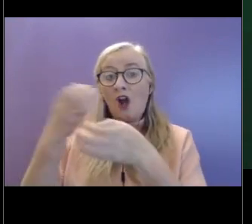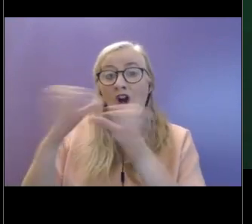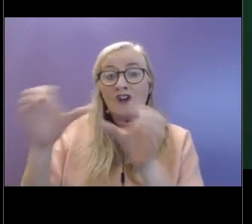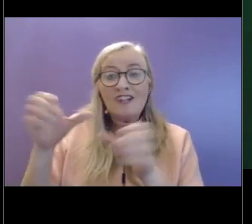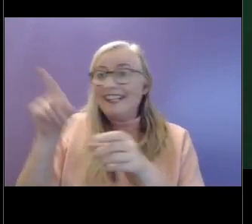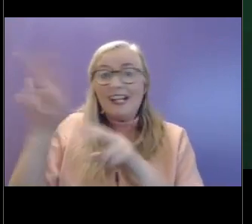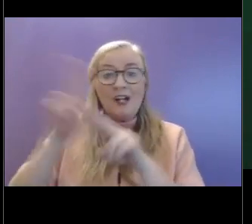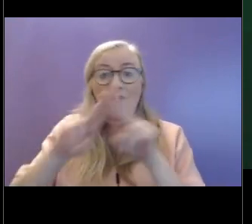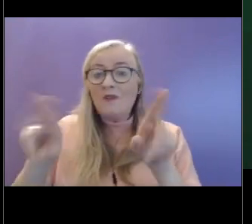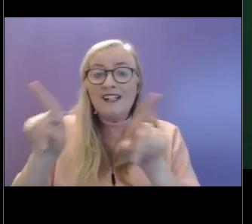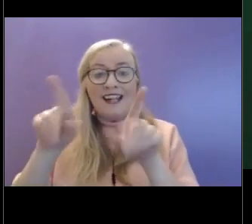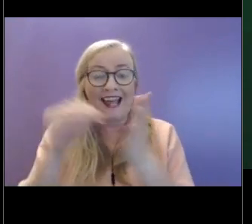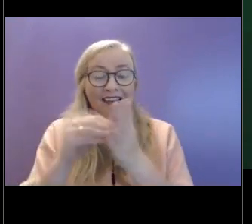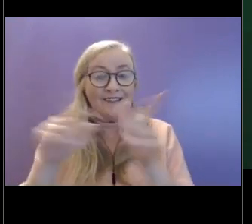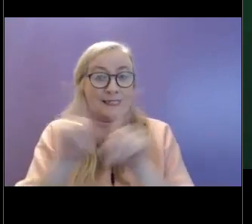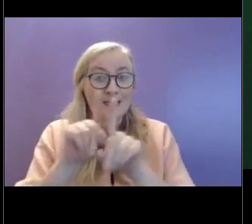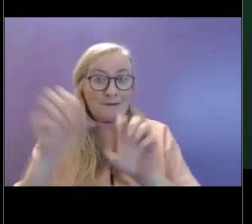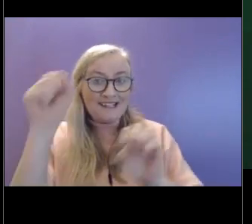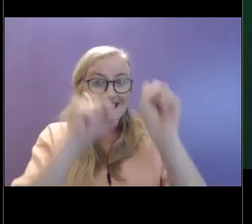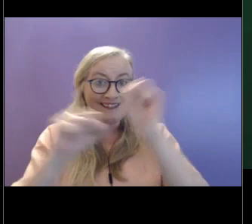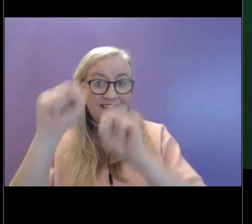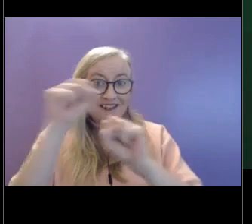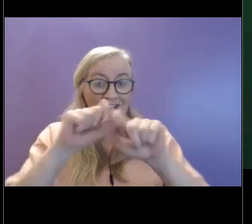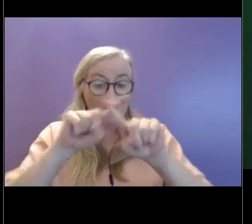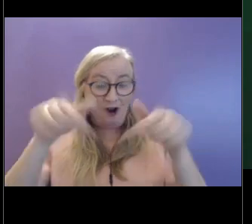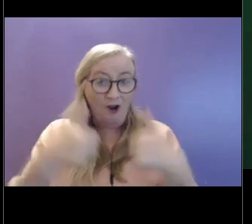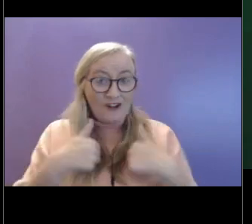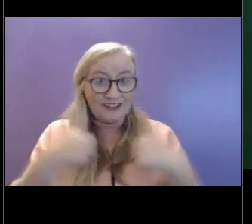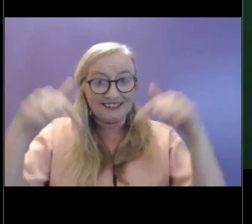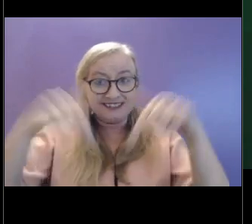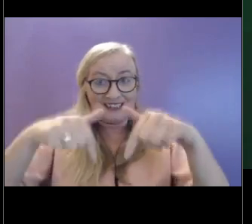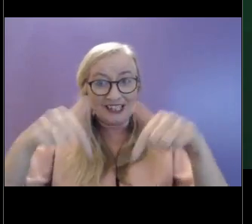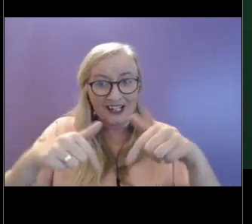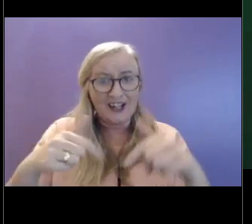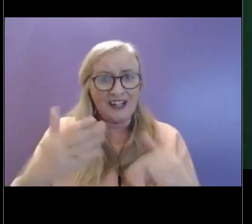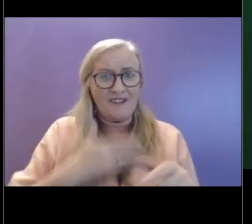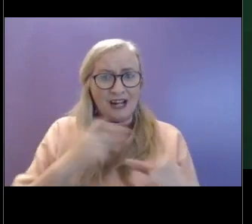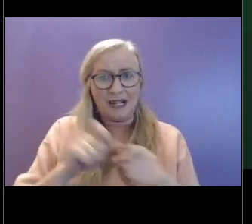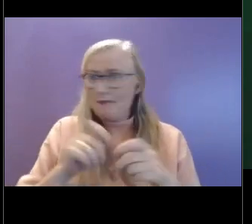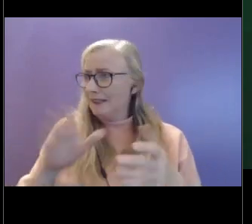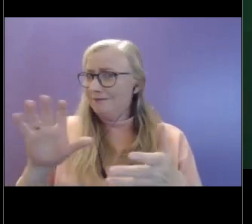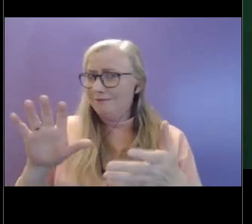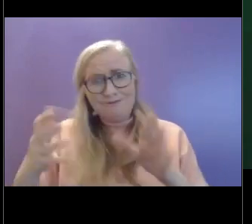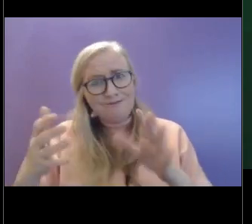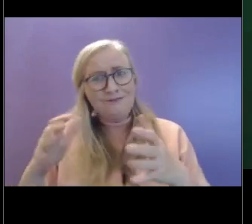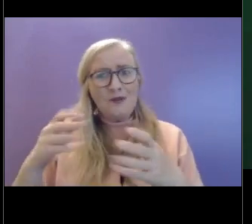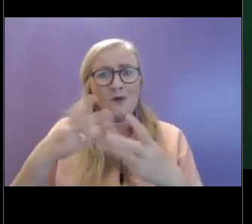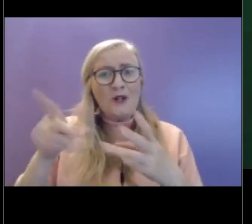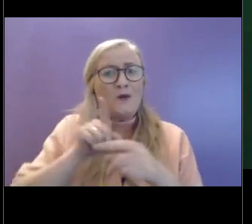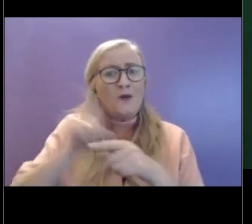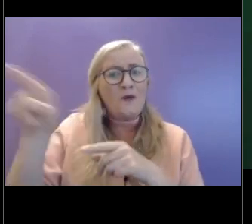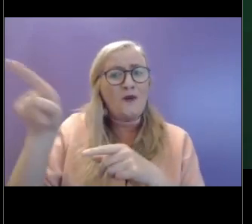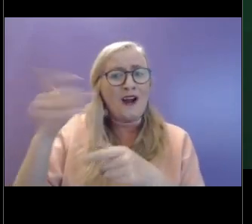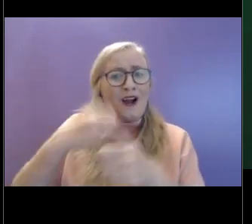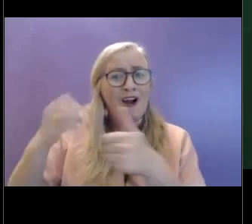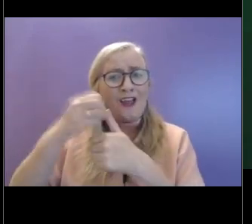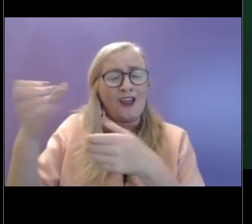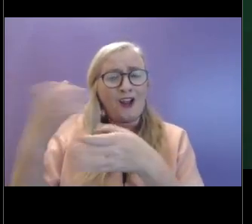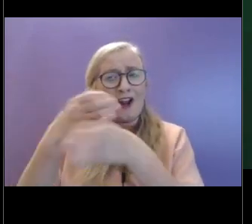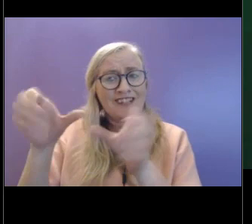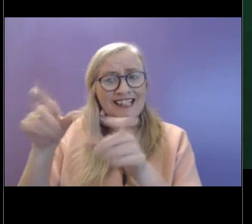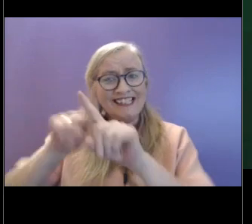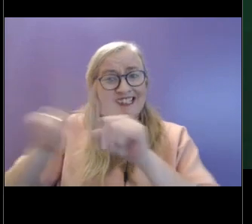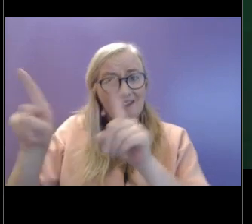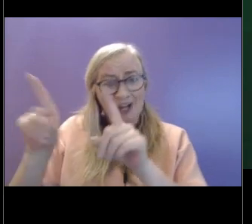us. And it can feel like you might be out of kilter a bit when you're trying to trying to, I suppose,